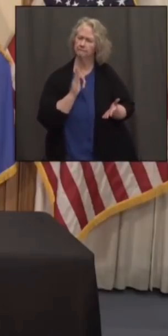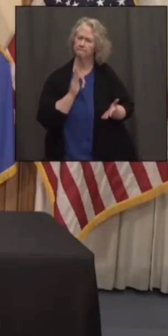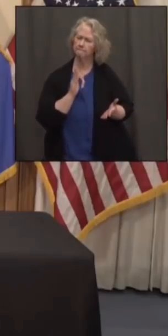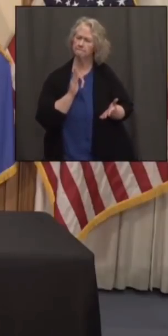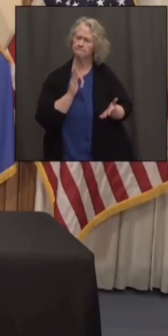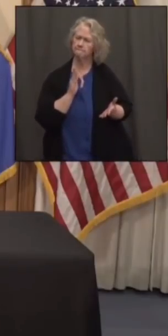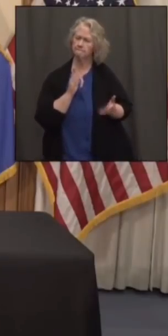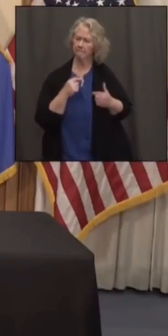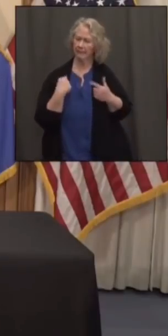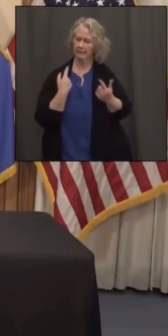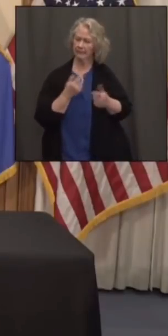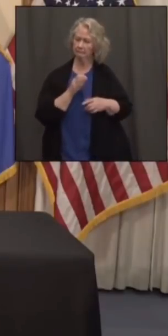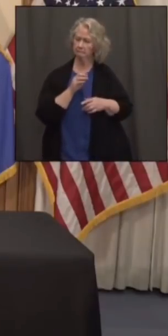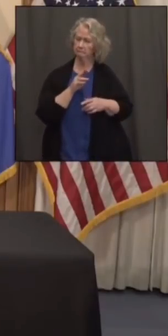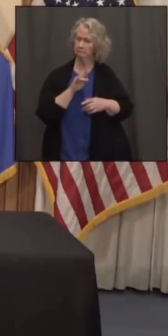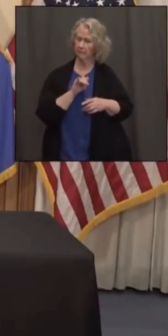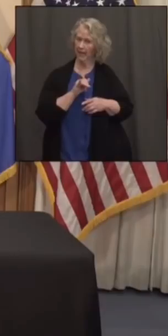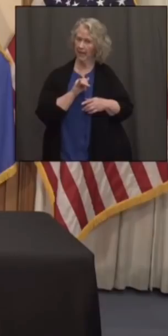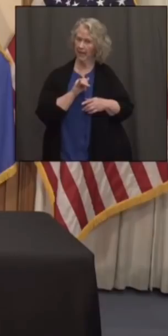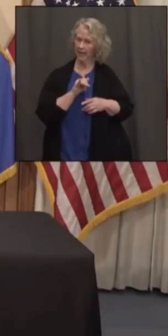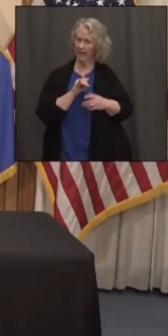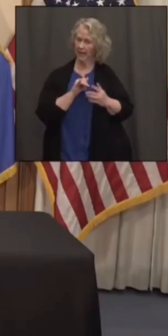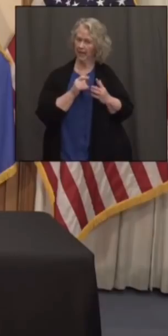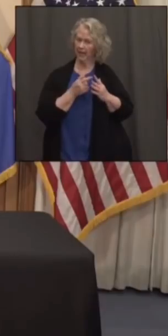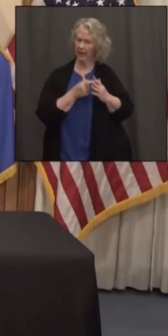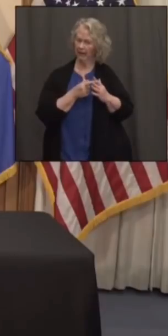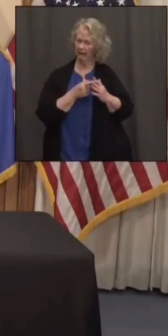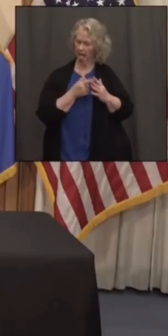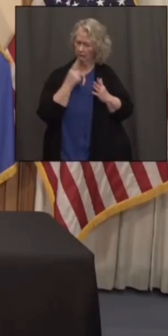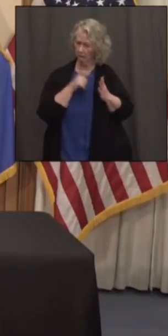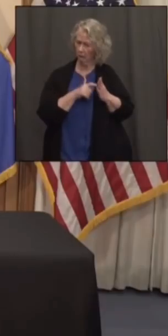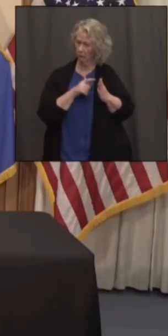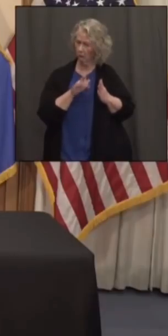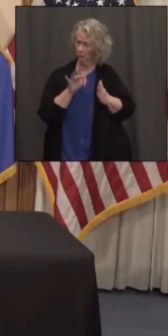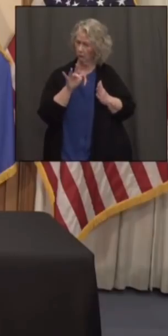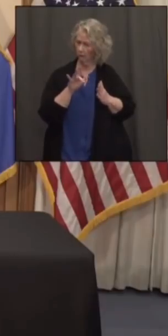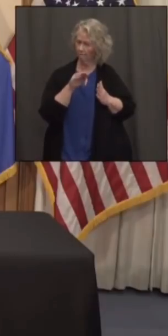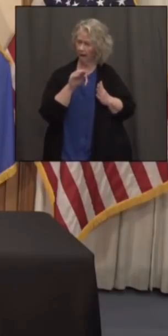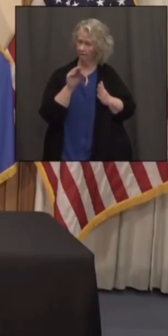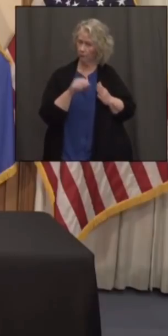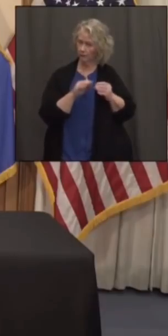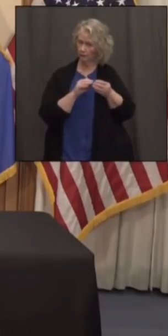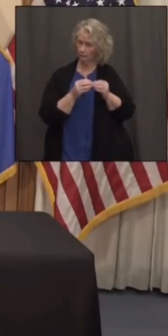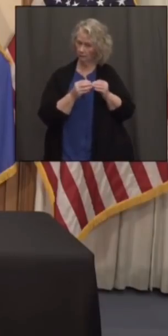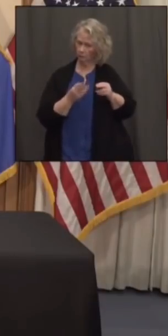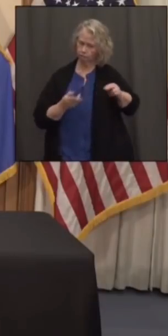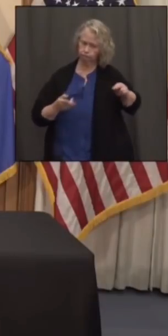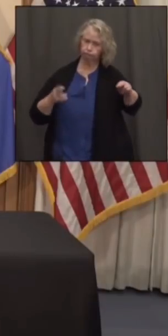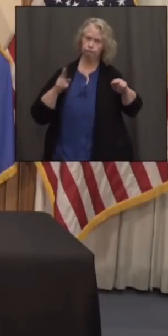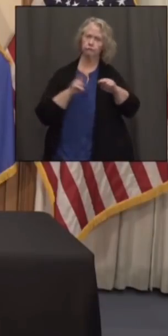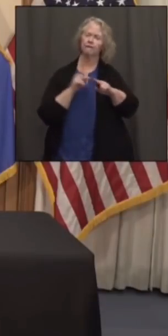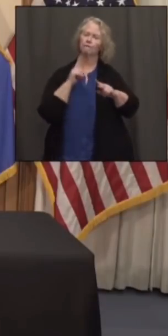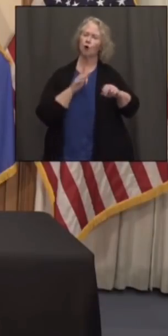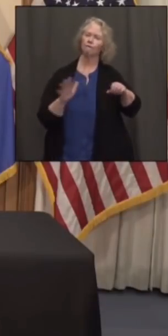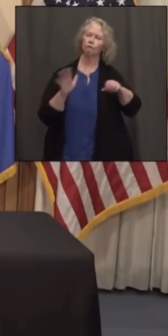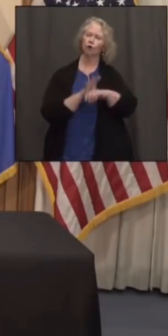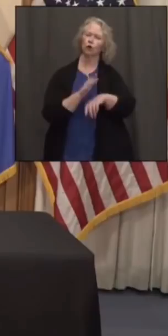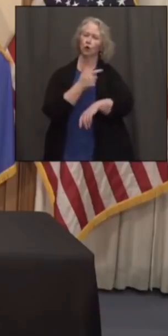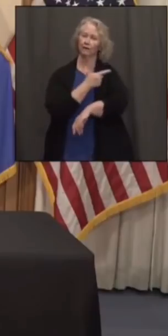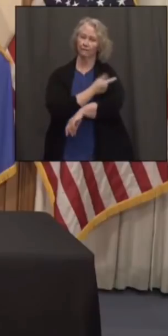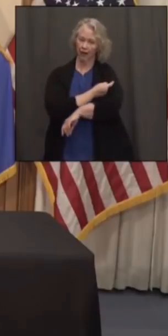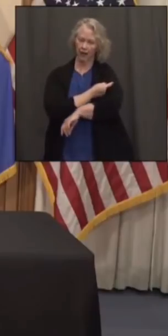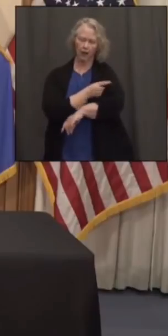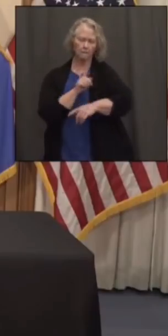the beginning of May, there's been about a 25% increase in the number of fully vaccinated people, but just a sort of 8%